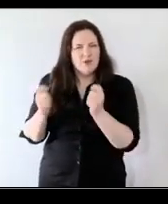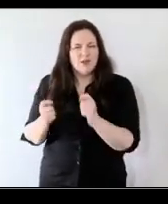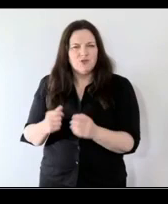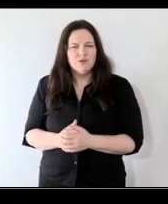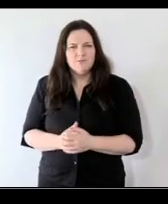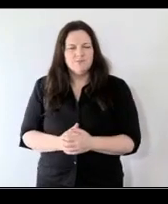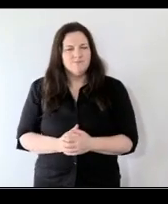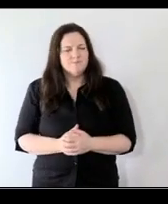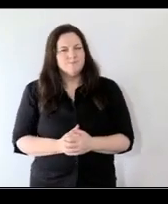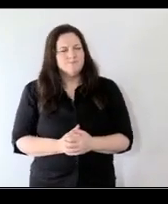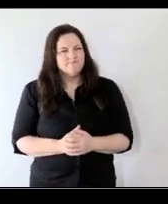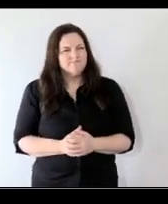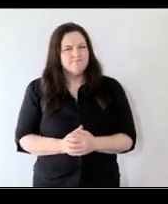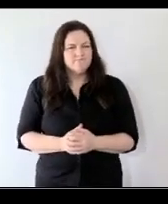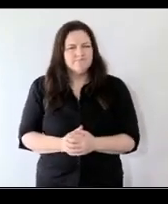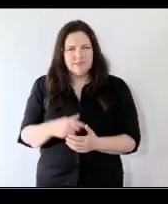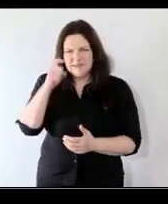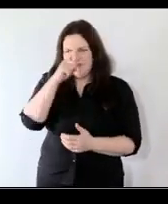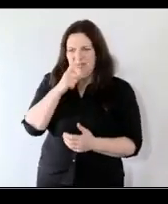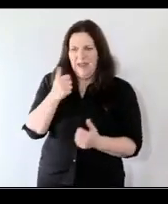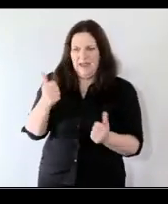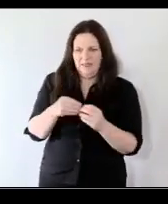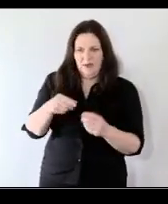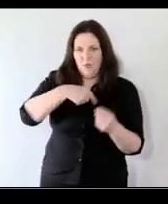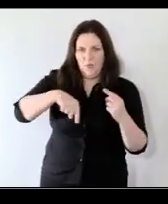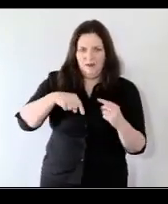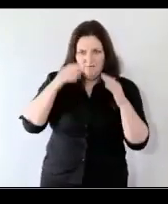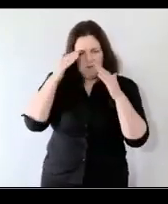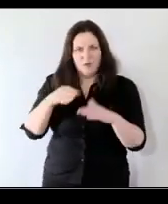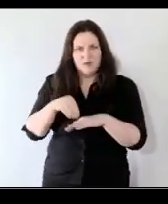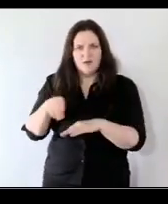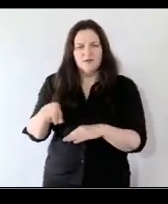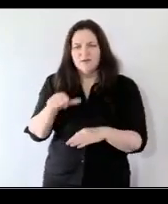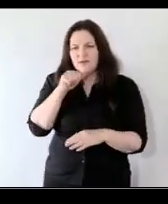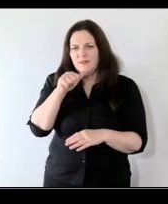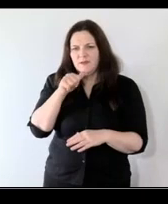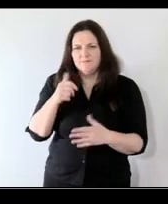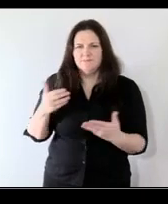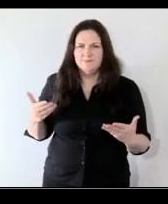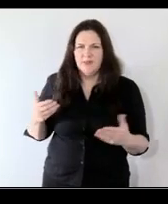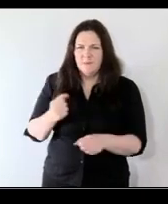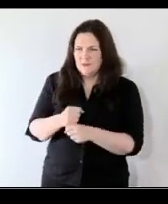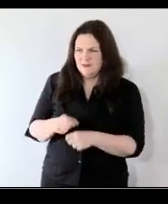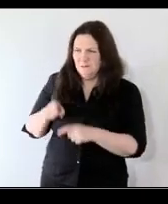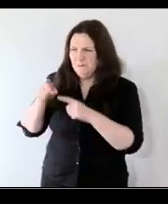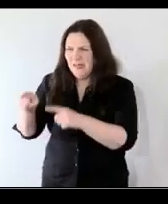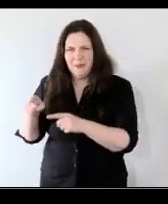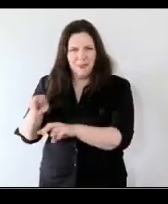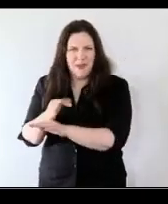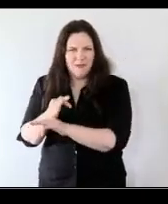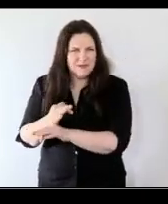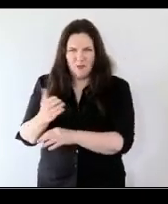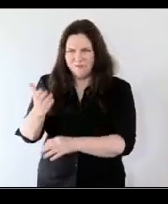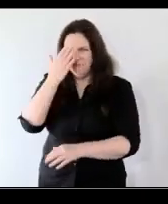wouldn't be the case um but anything that we have focused on would be uh really about blaming the parents